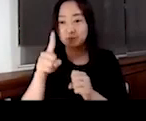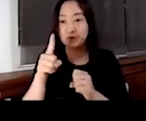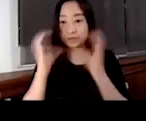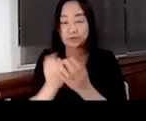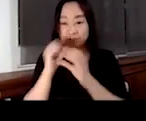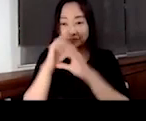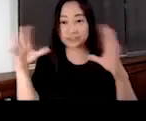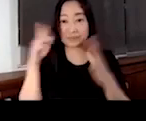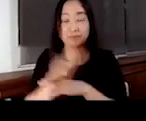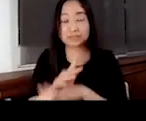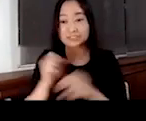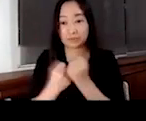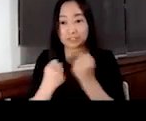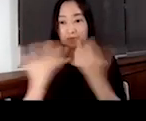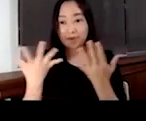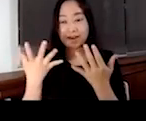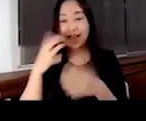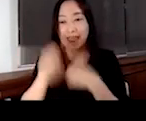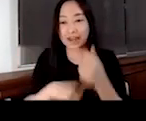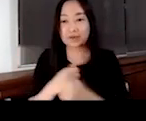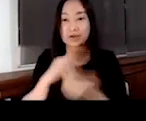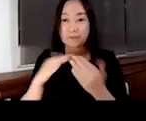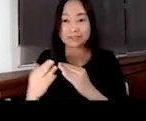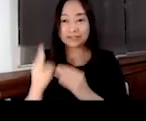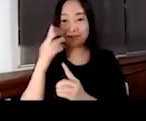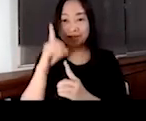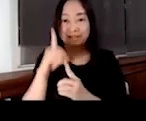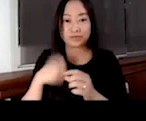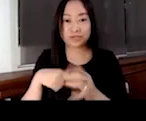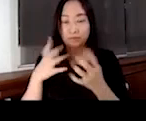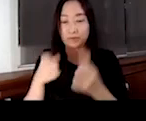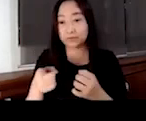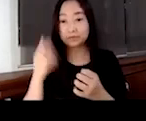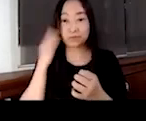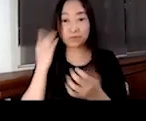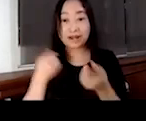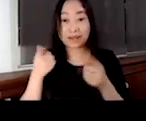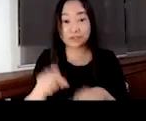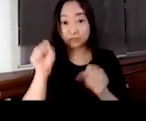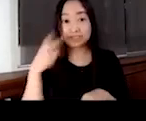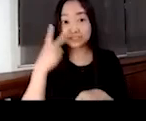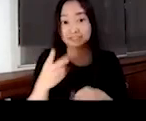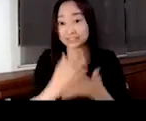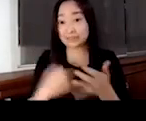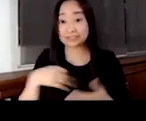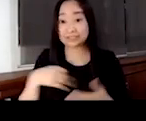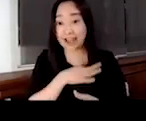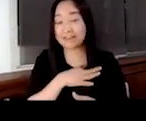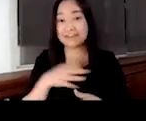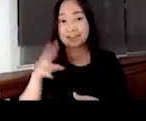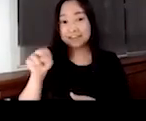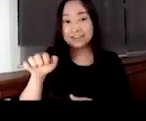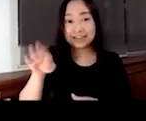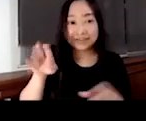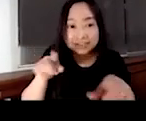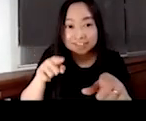to sponsors is an annual community update. We want you to know what's been happening. So you're going to see some of our staff. You're going to see Nader. He looks a little nervous,